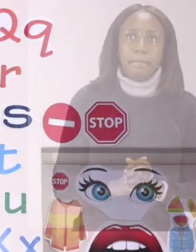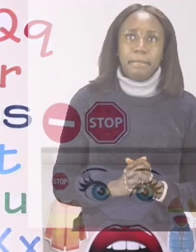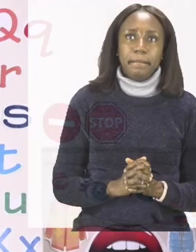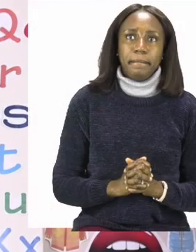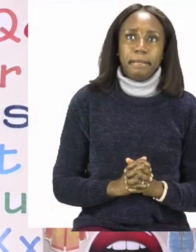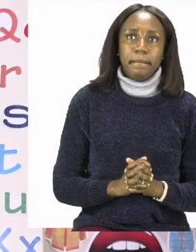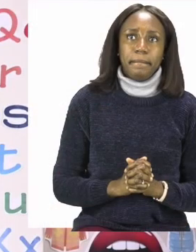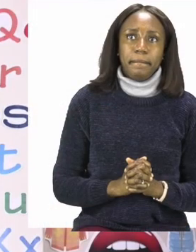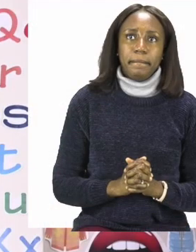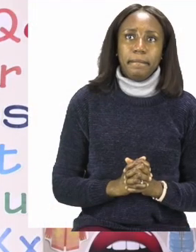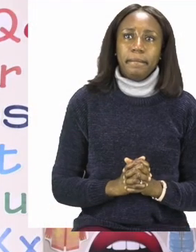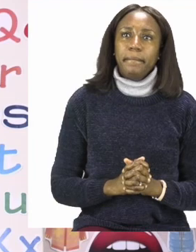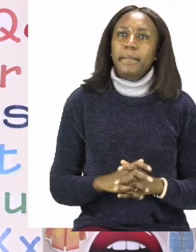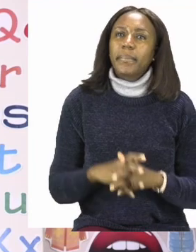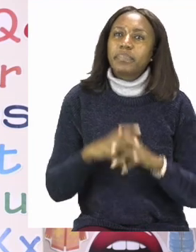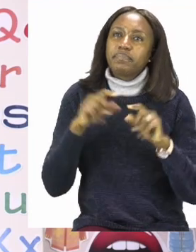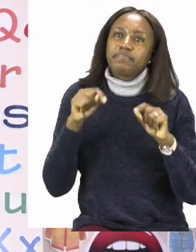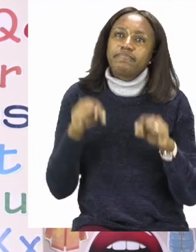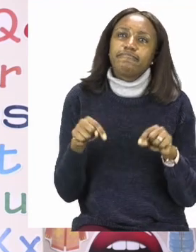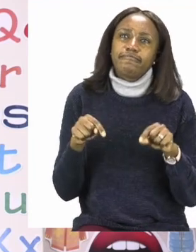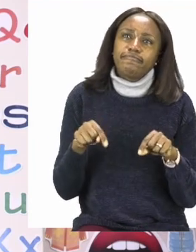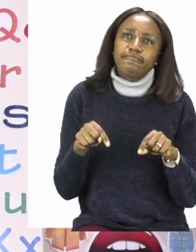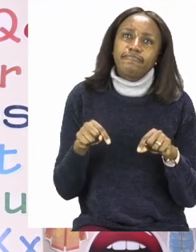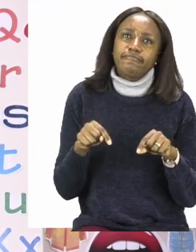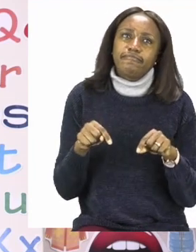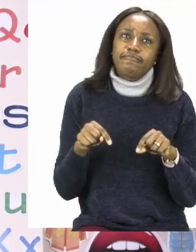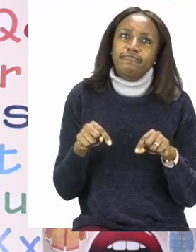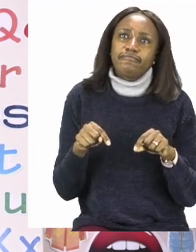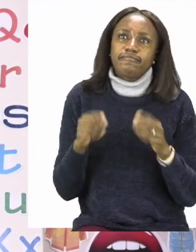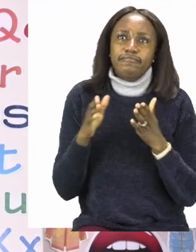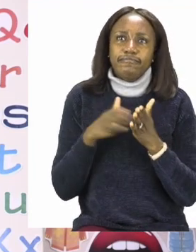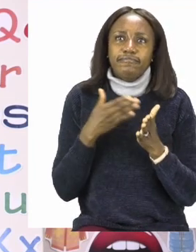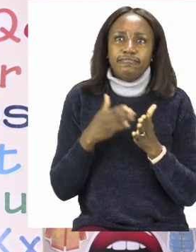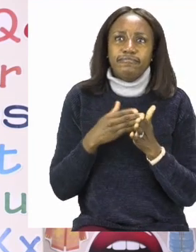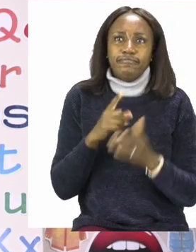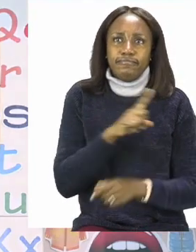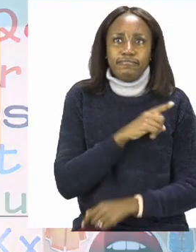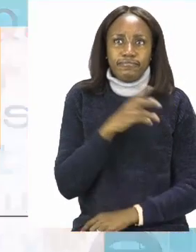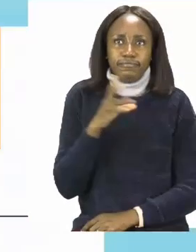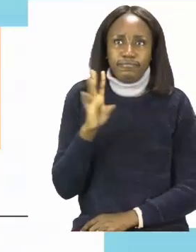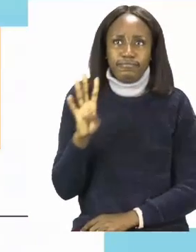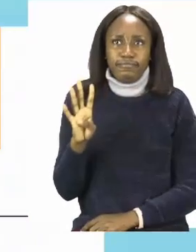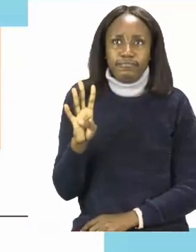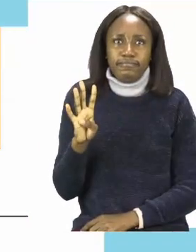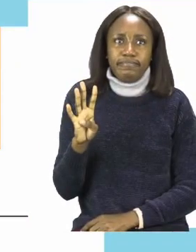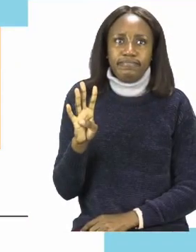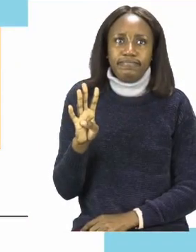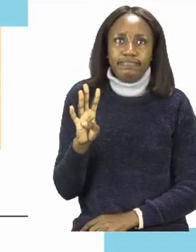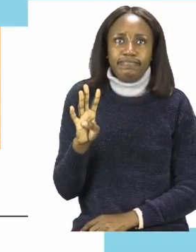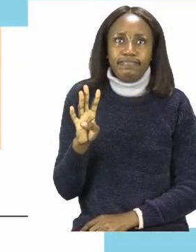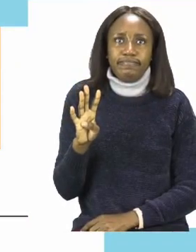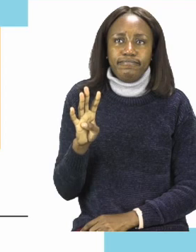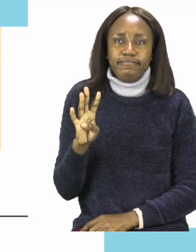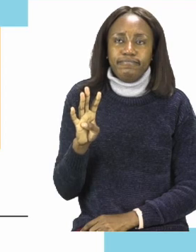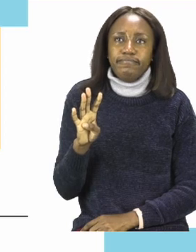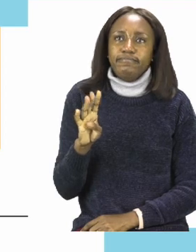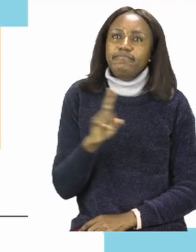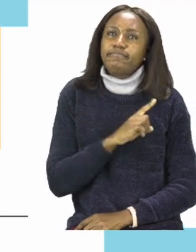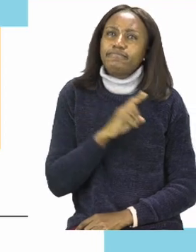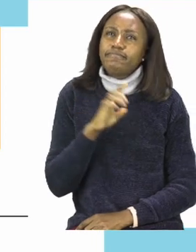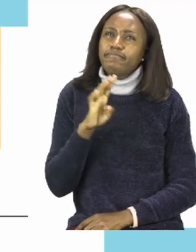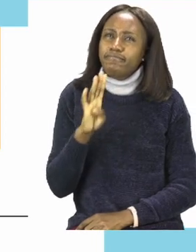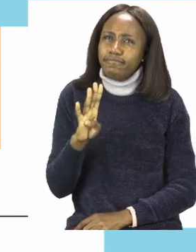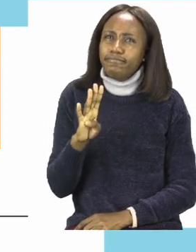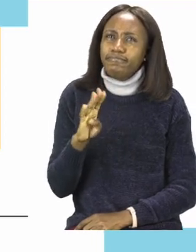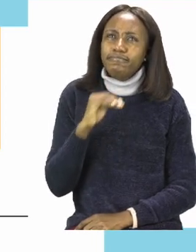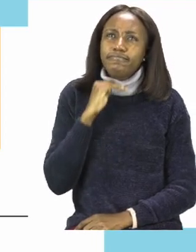Now for the last part of our exercise, boys and girls, let us go to page 14. On page 14, we are going